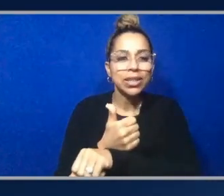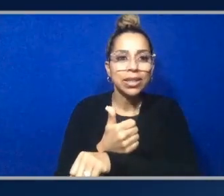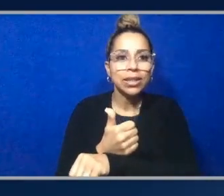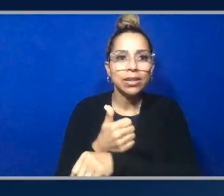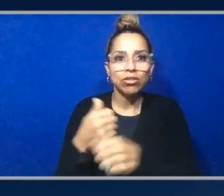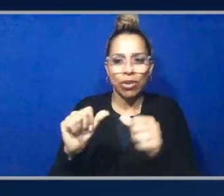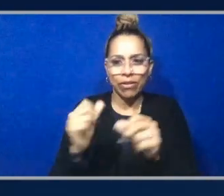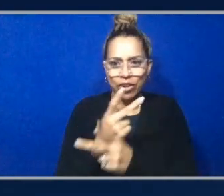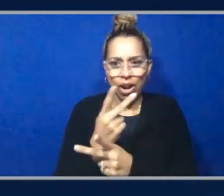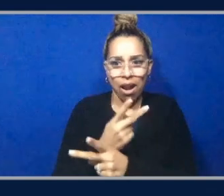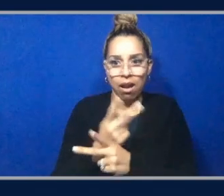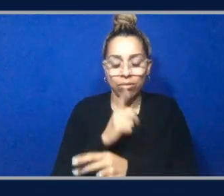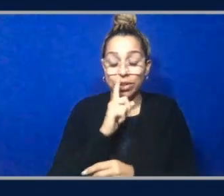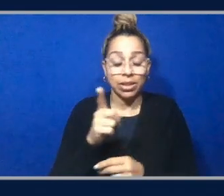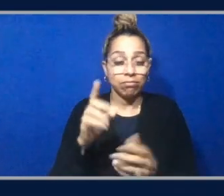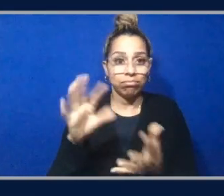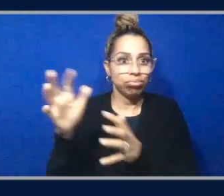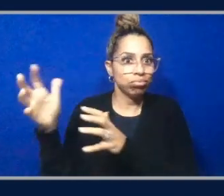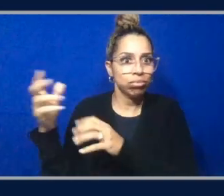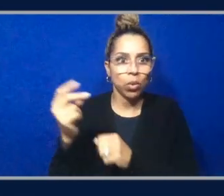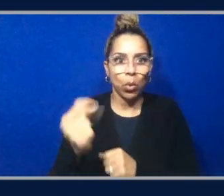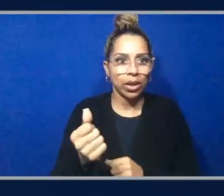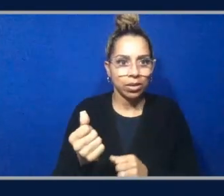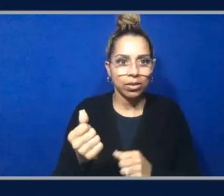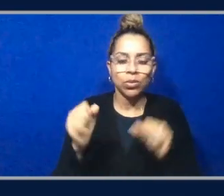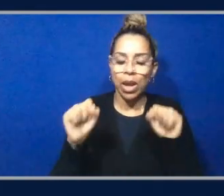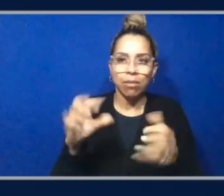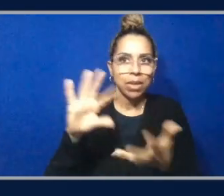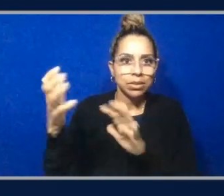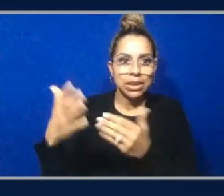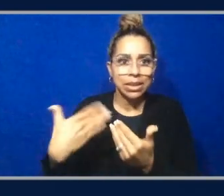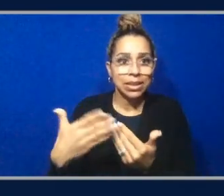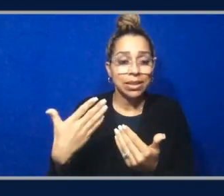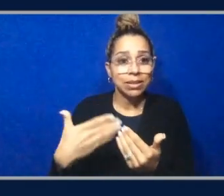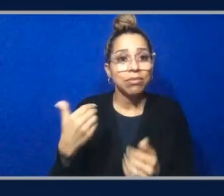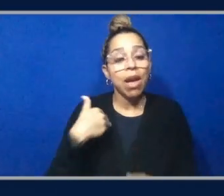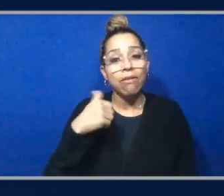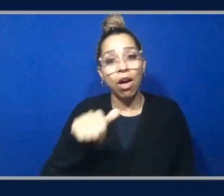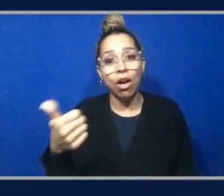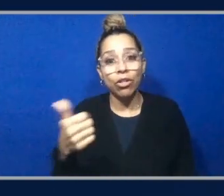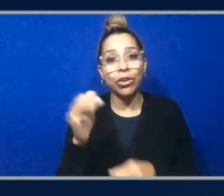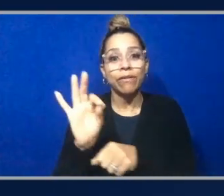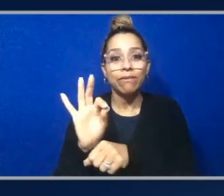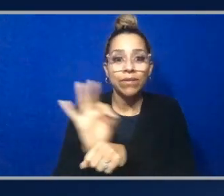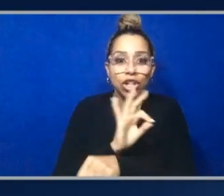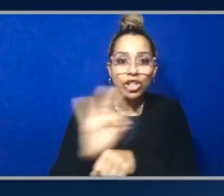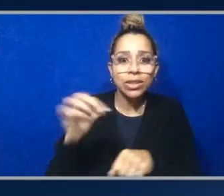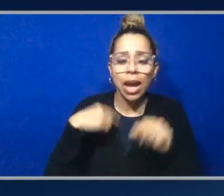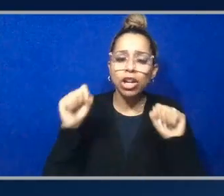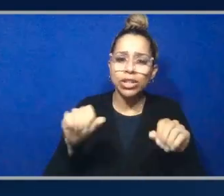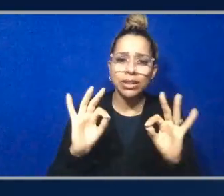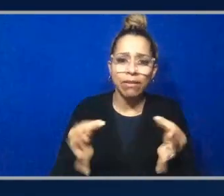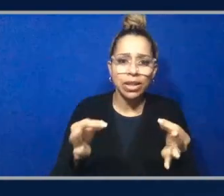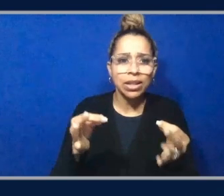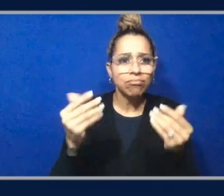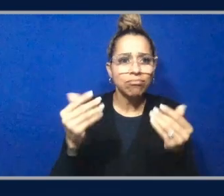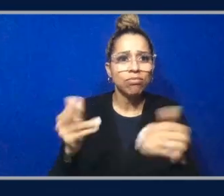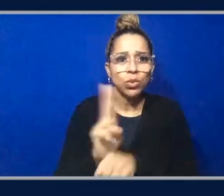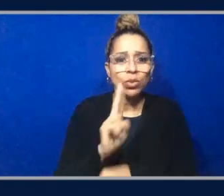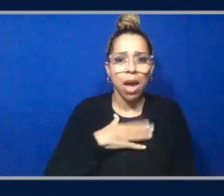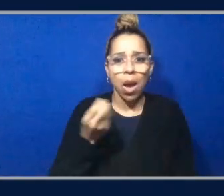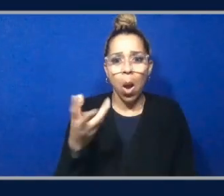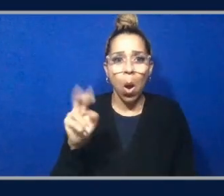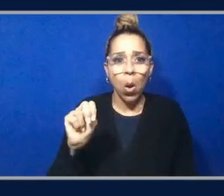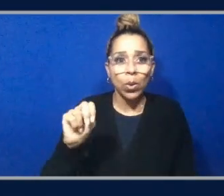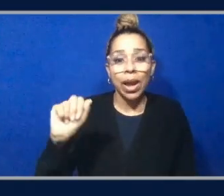there's a lot of things you can mess up and i feel like this is another one of those features where i could certainly could i could roll my own use the uh apis the sdks and go